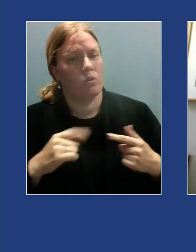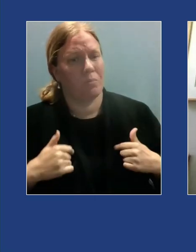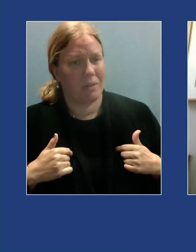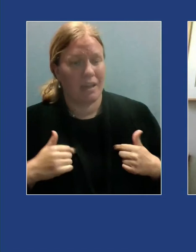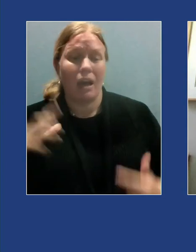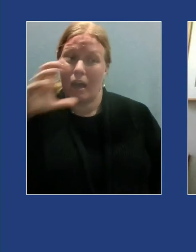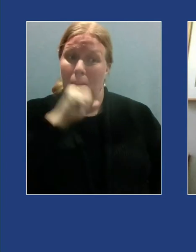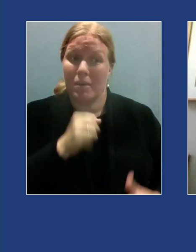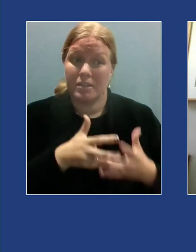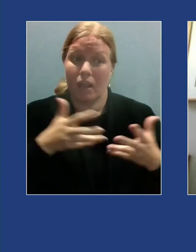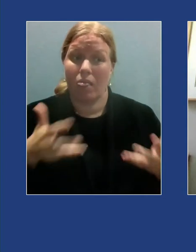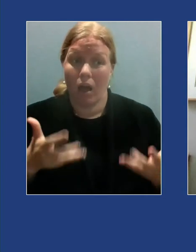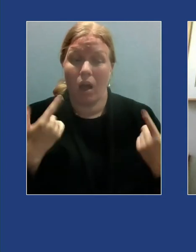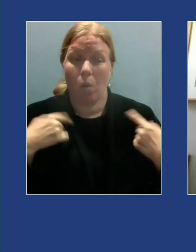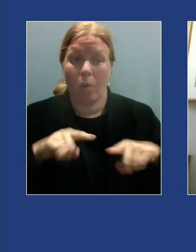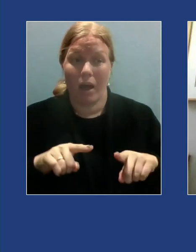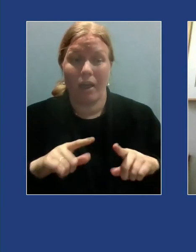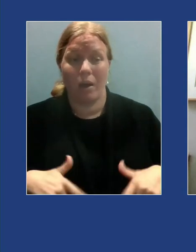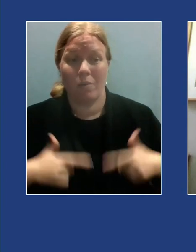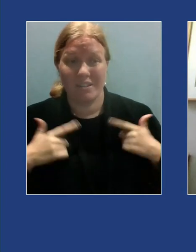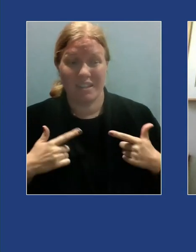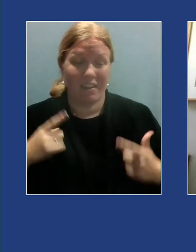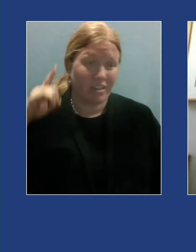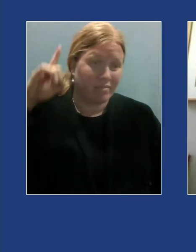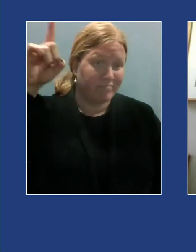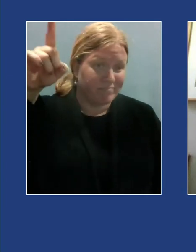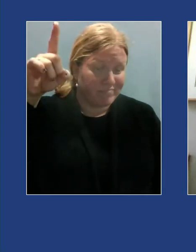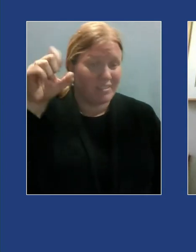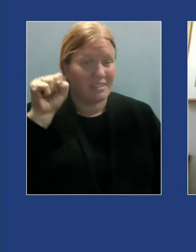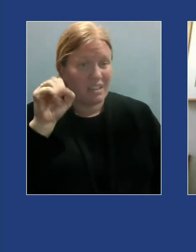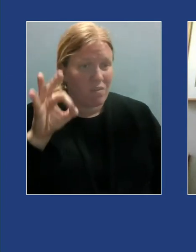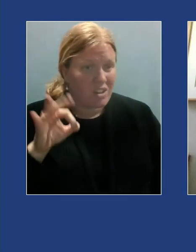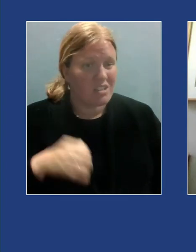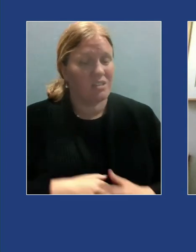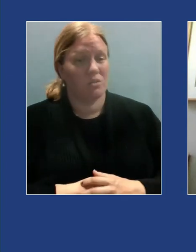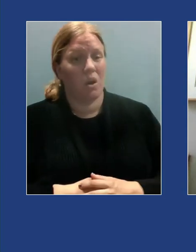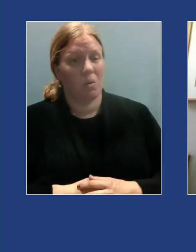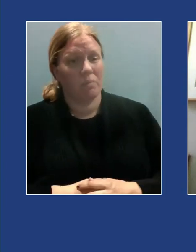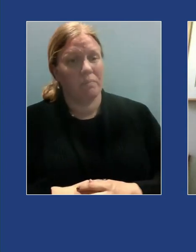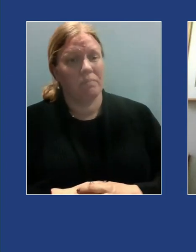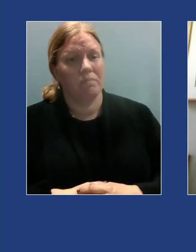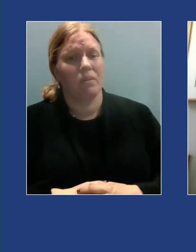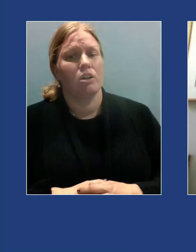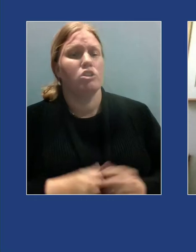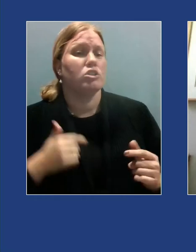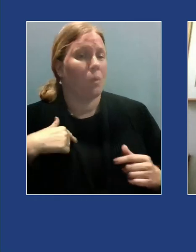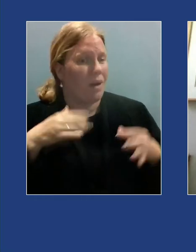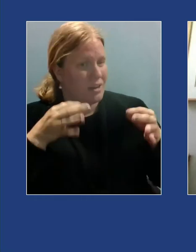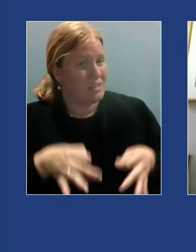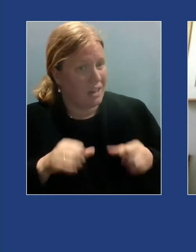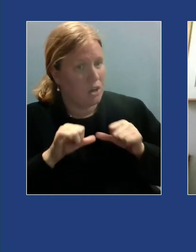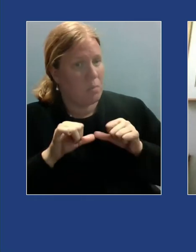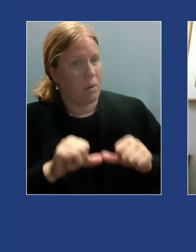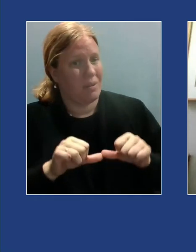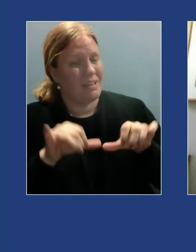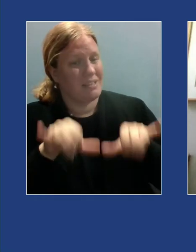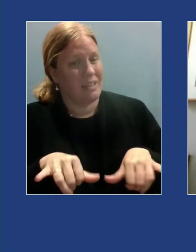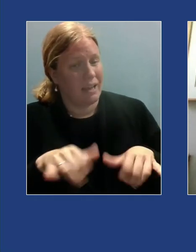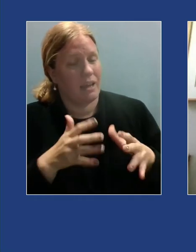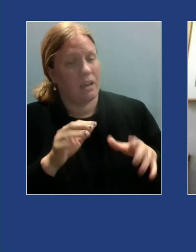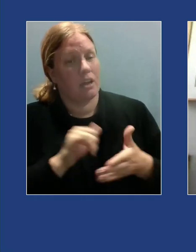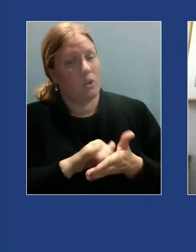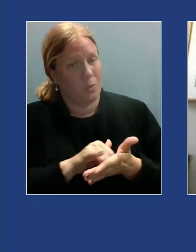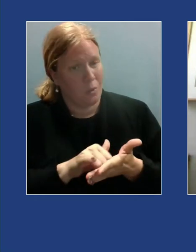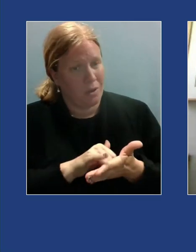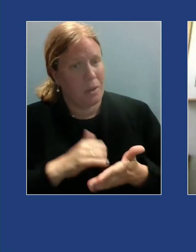a lot while I was living in Sydney in San Francisco so I decided to permanently stay in New York my sister was newly pregnant with her first